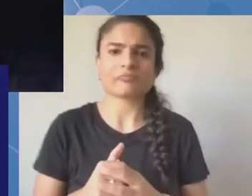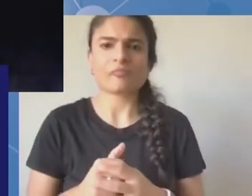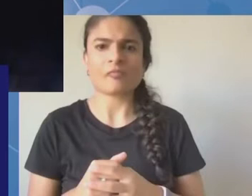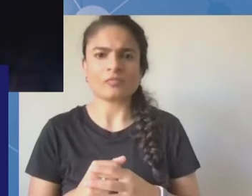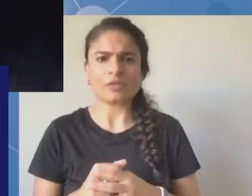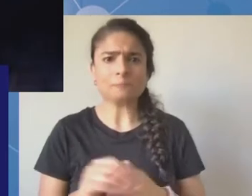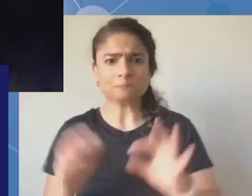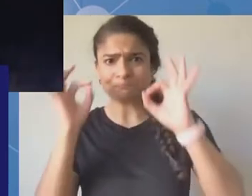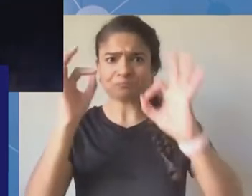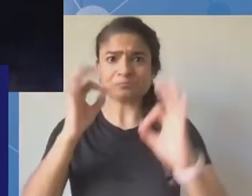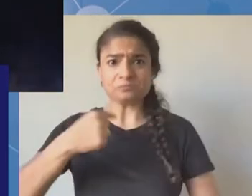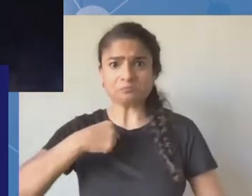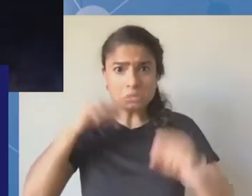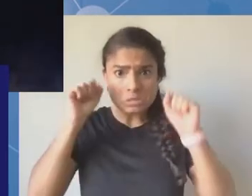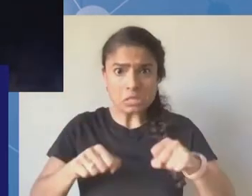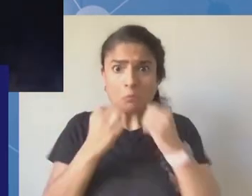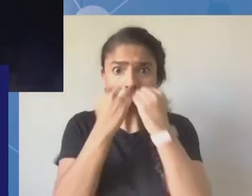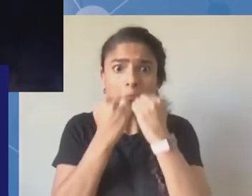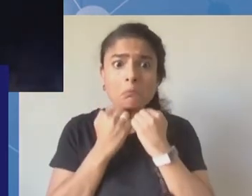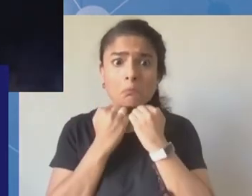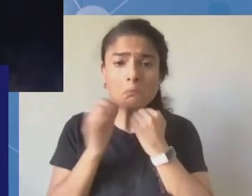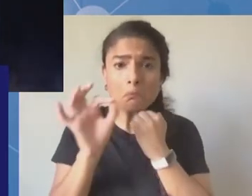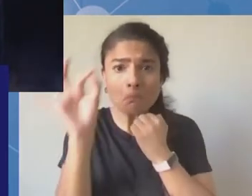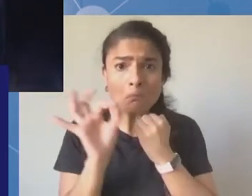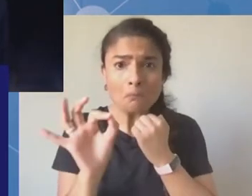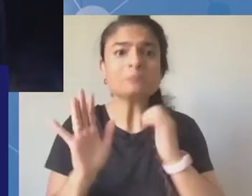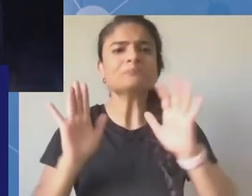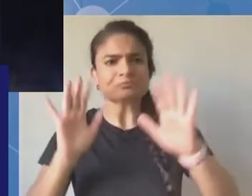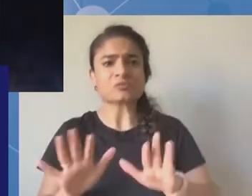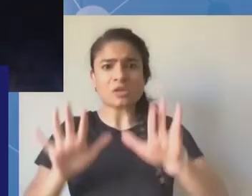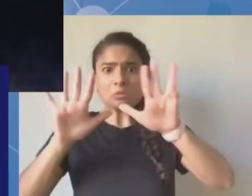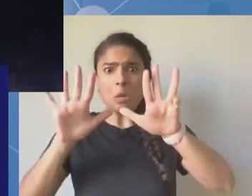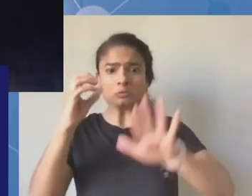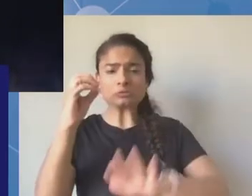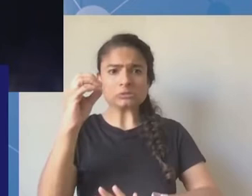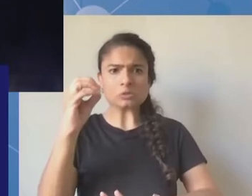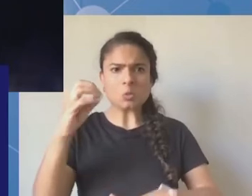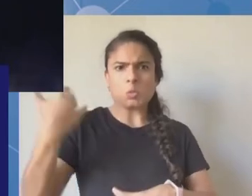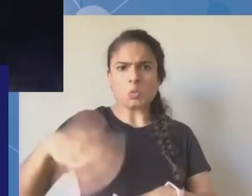Mayada Adil, doctor, human right activist from Sudan. I speak on personal capacity.